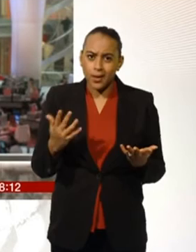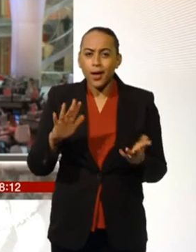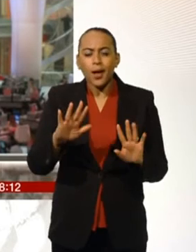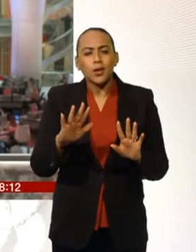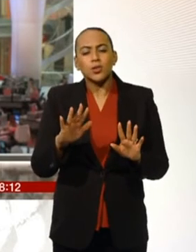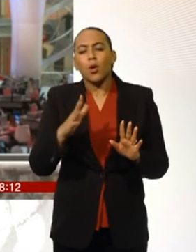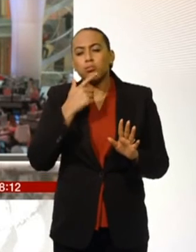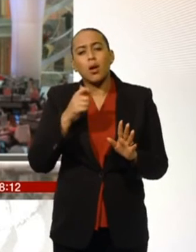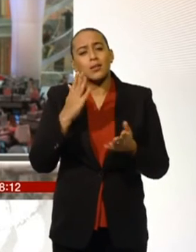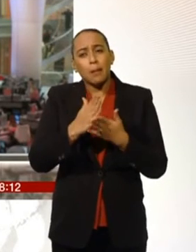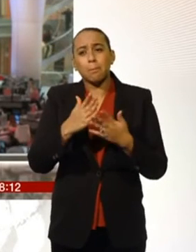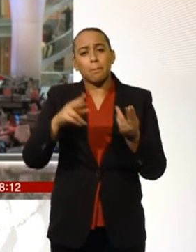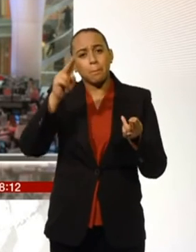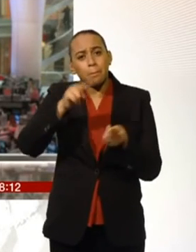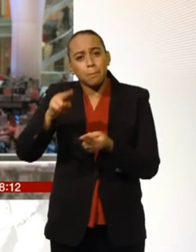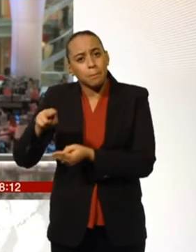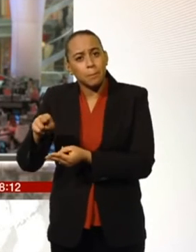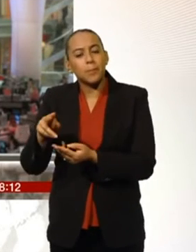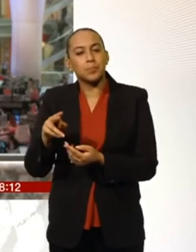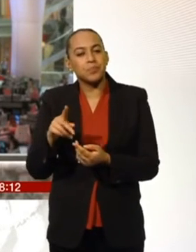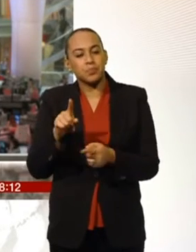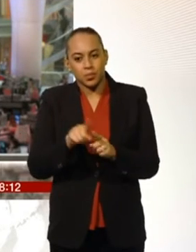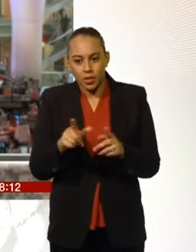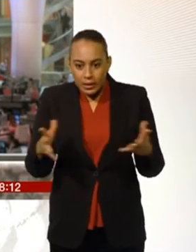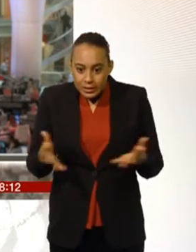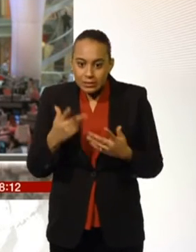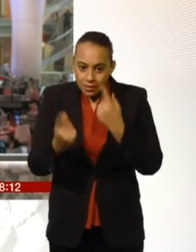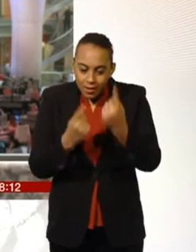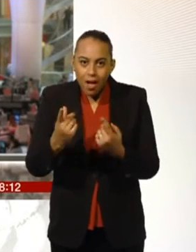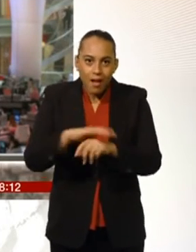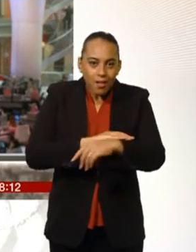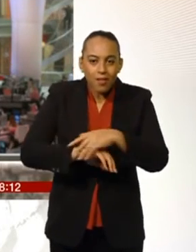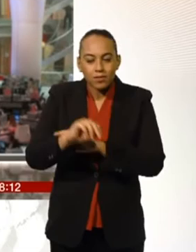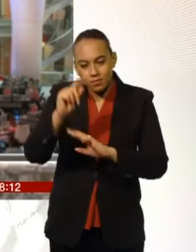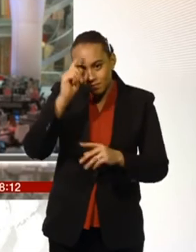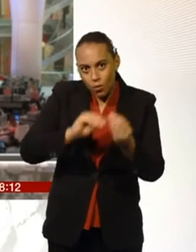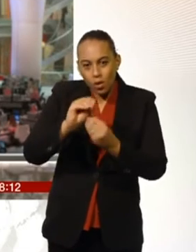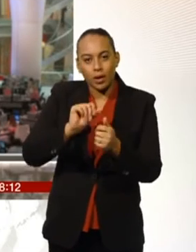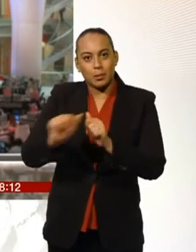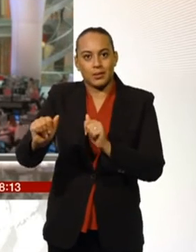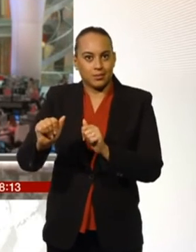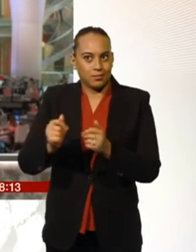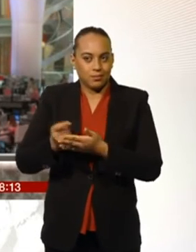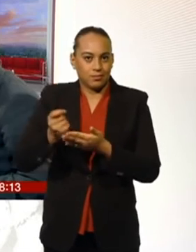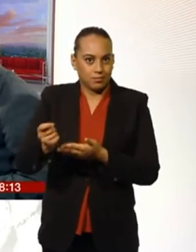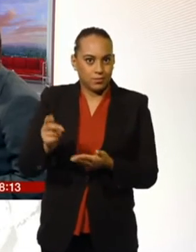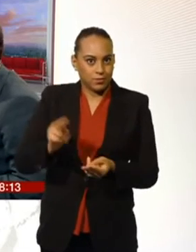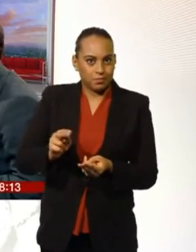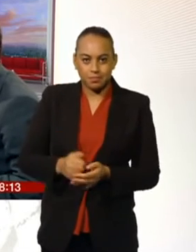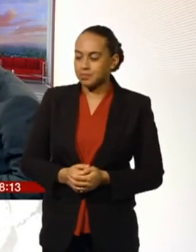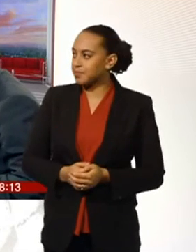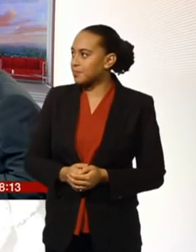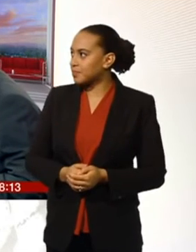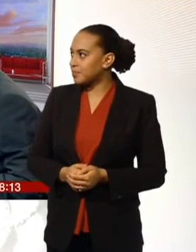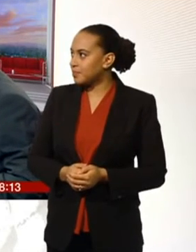So prices are coming down but there's also this big drive to get people to make sure that they're on the best tariff they can be. So what you're doing is first of all